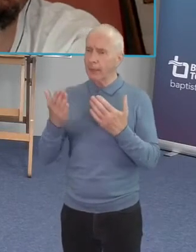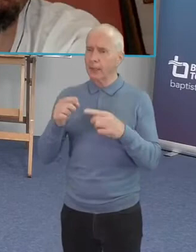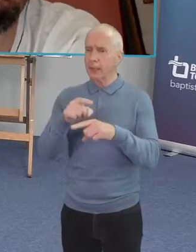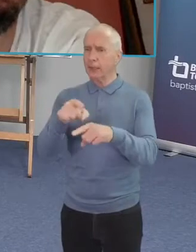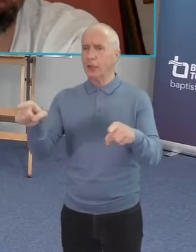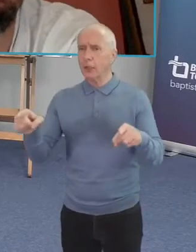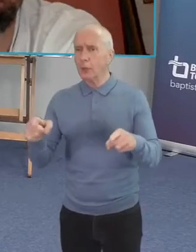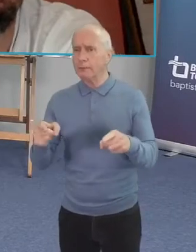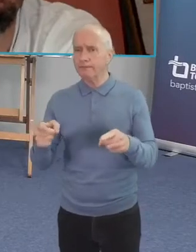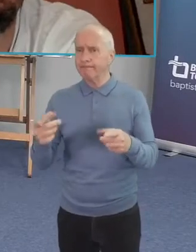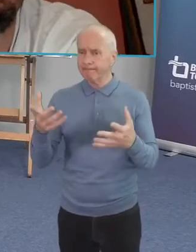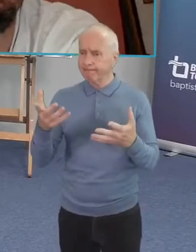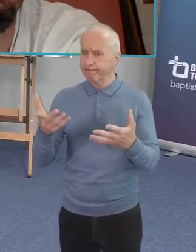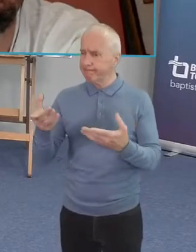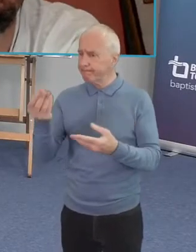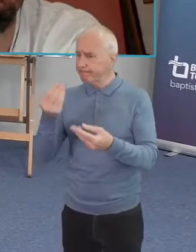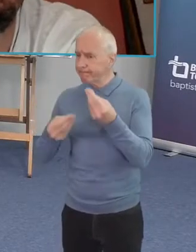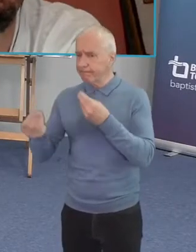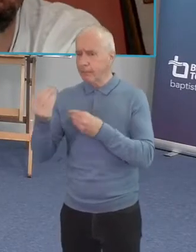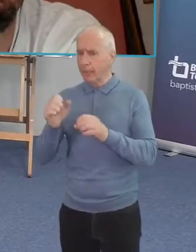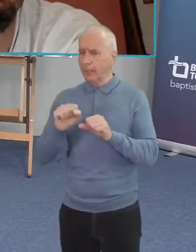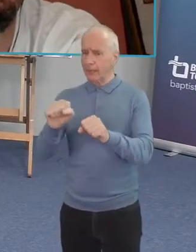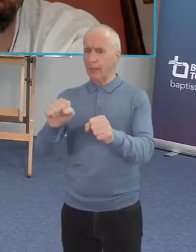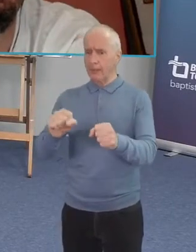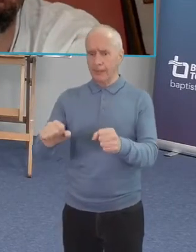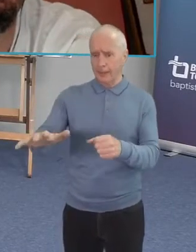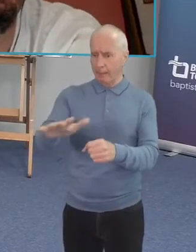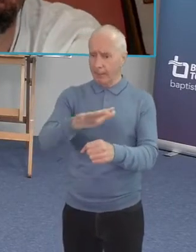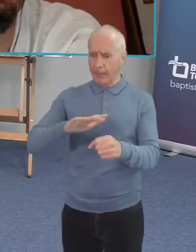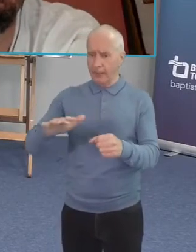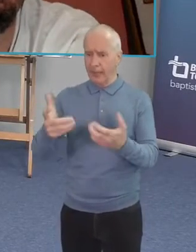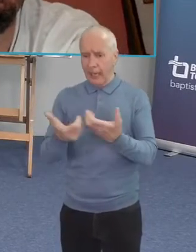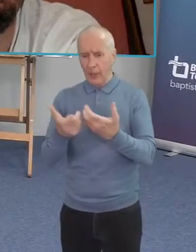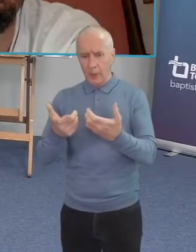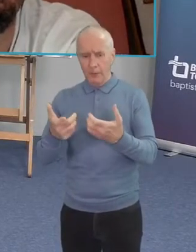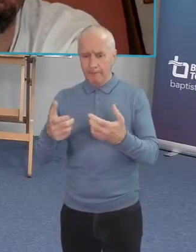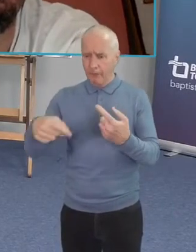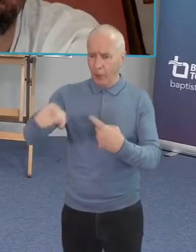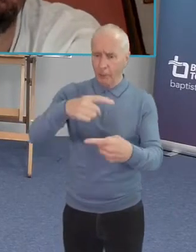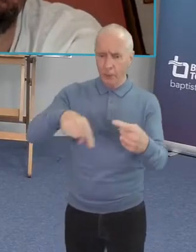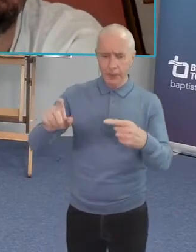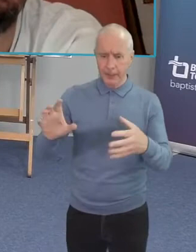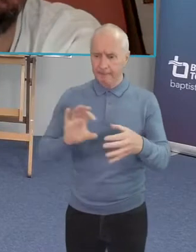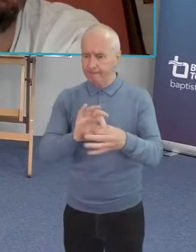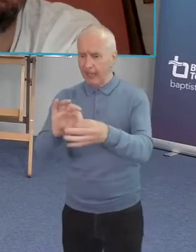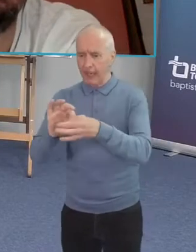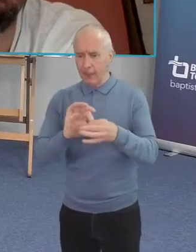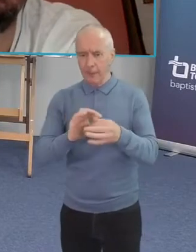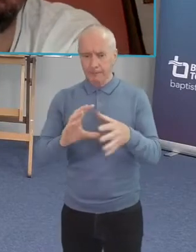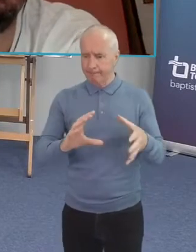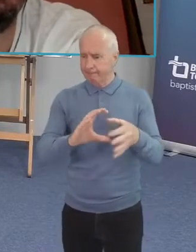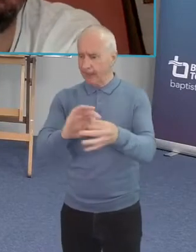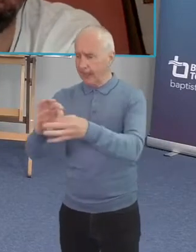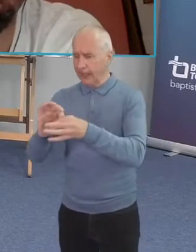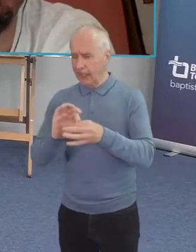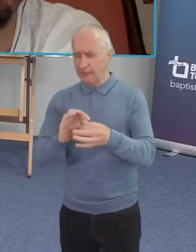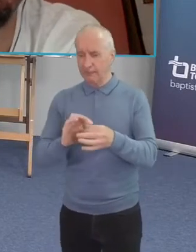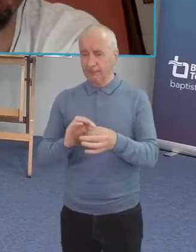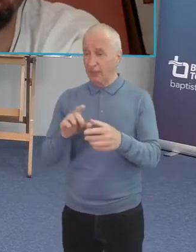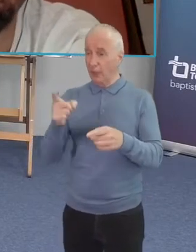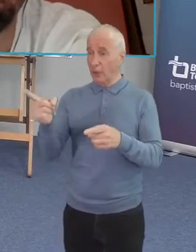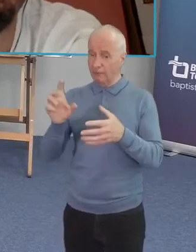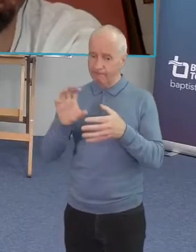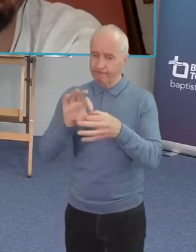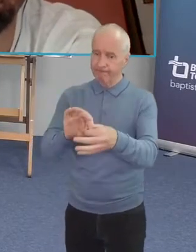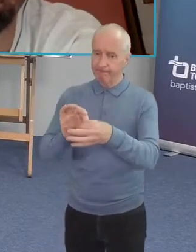the being of your community perhaps how you operate together how you relate together with others those little things